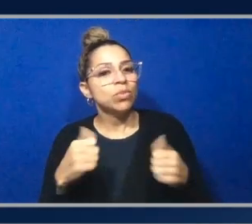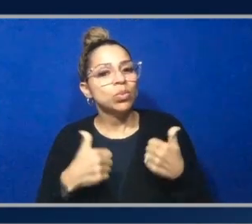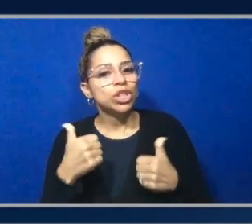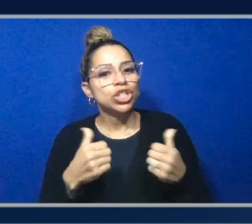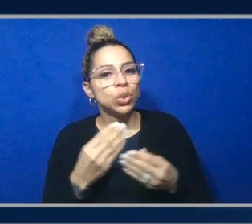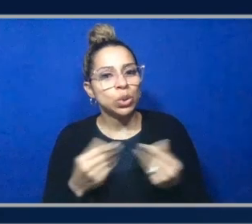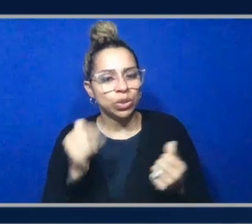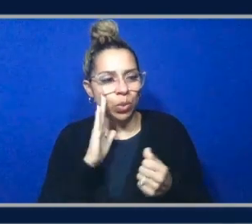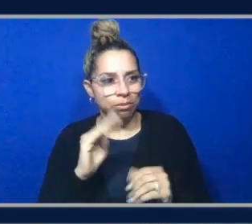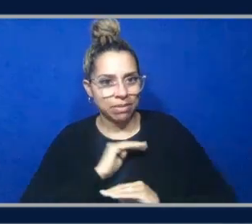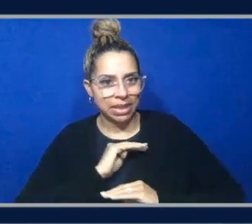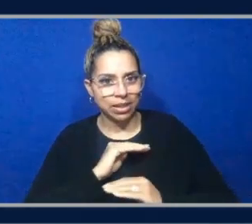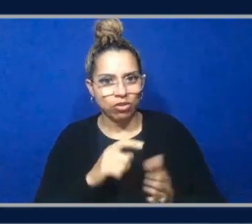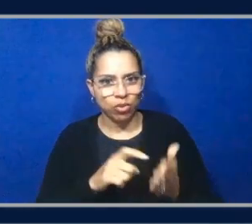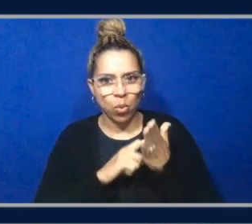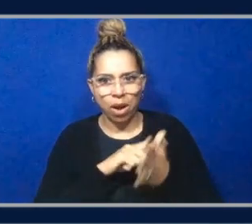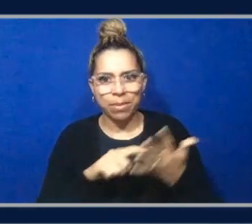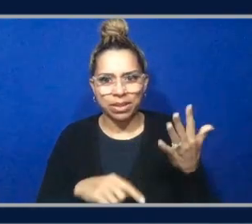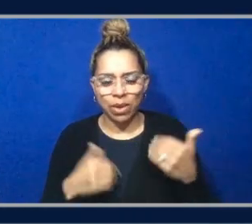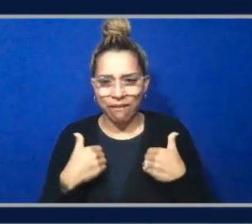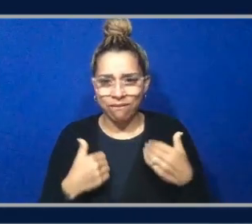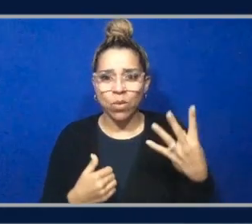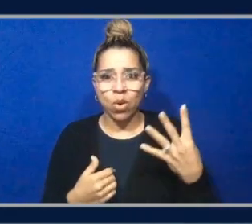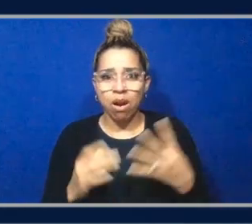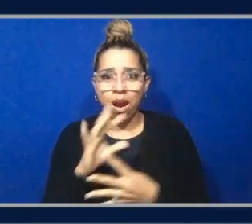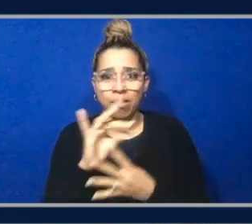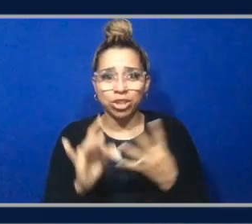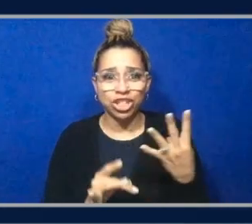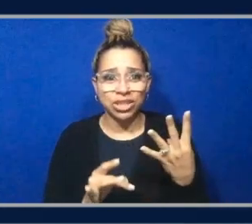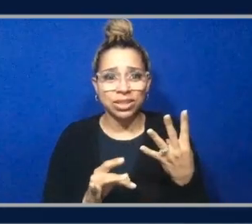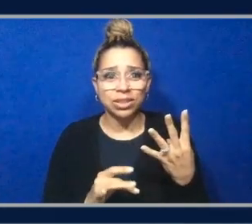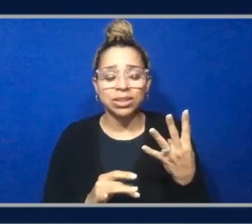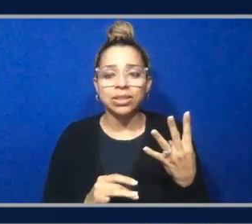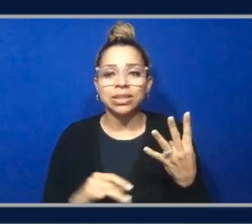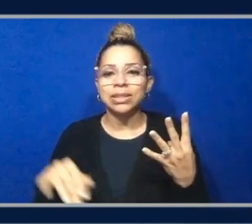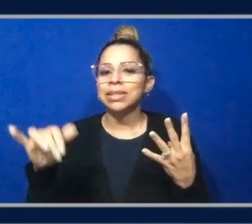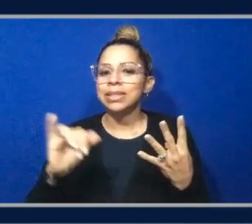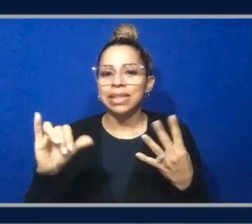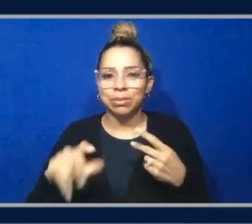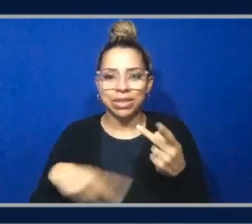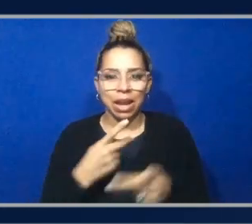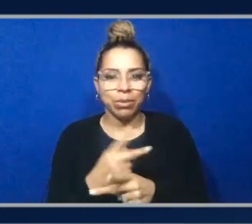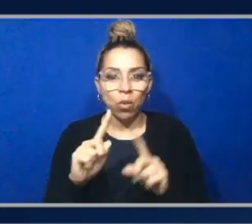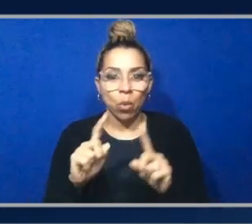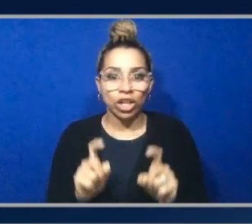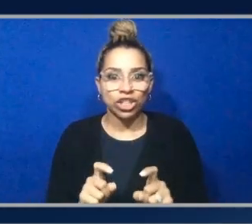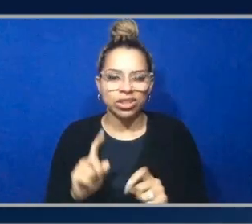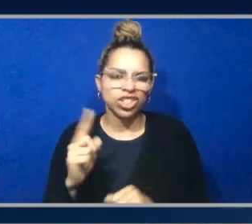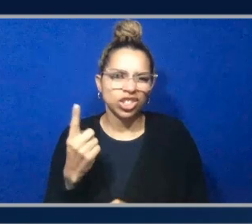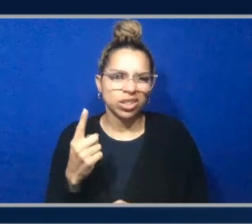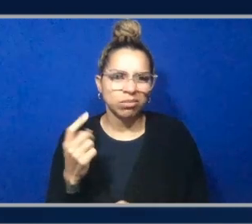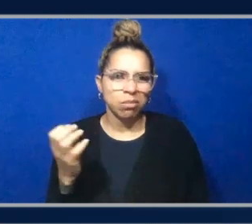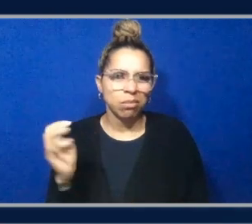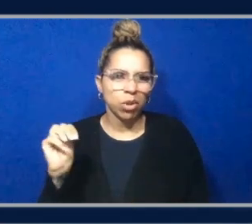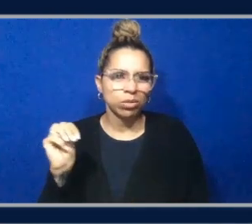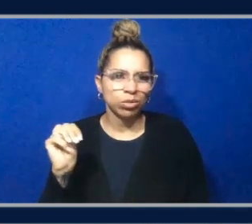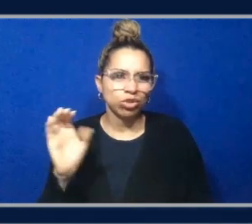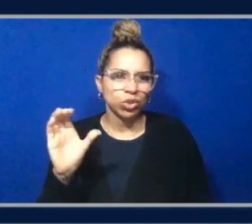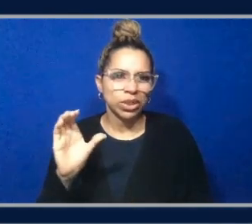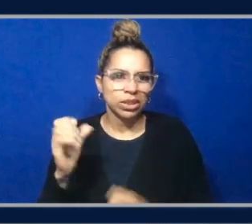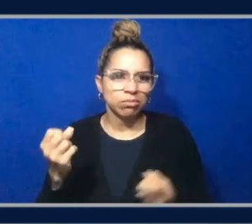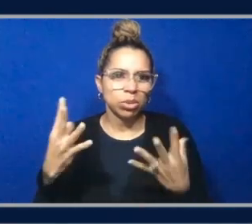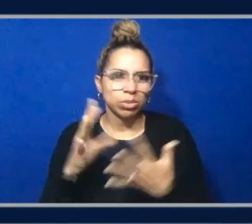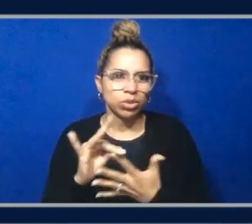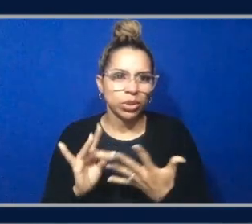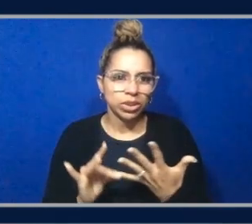options here. And this is the same type of question where it's just multiple choice. Exactly. It's a multiple choice. Yes. Yes. That's right.